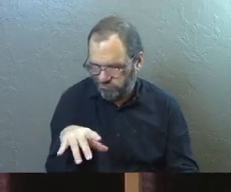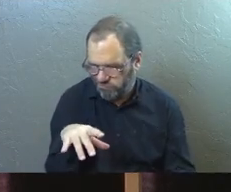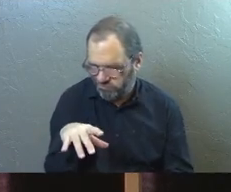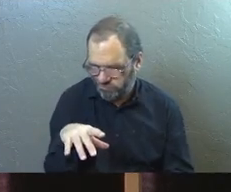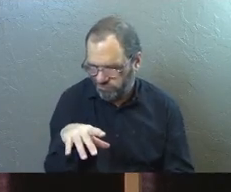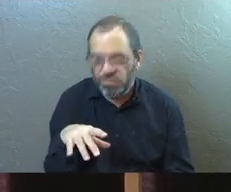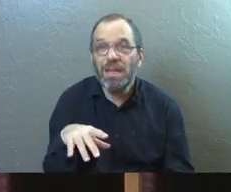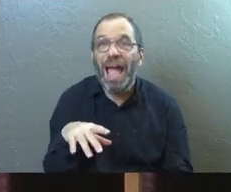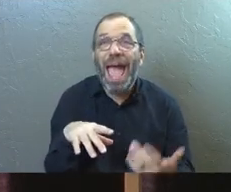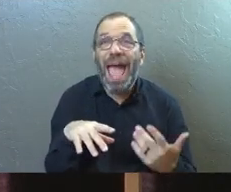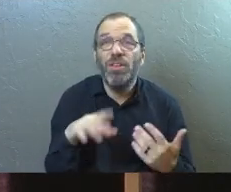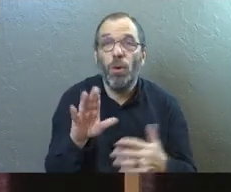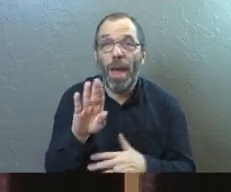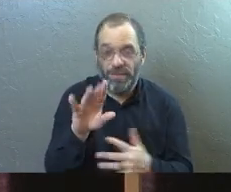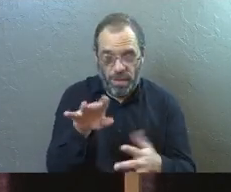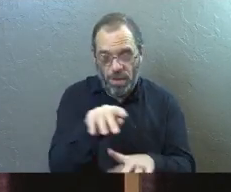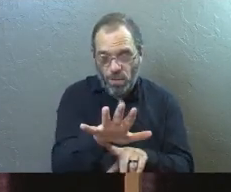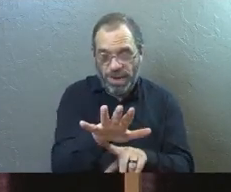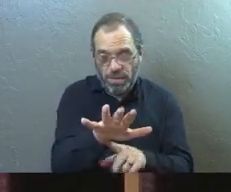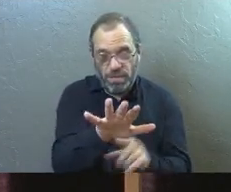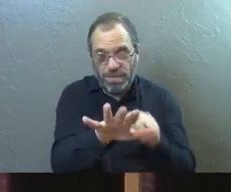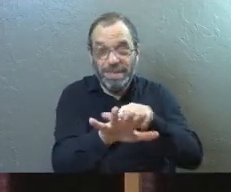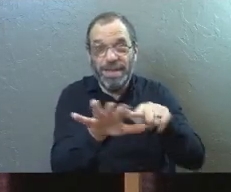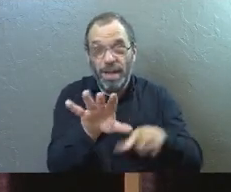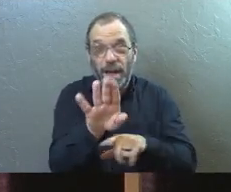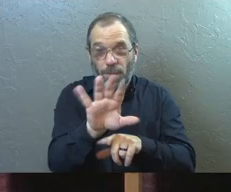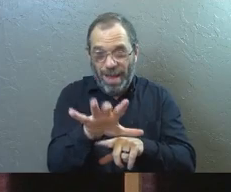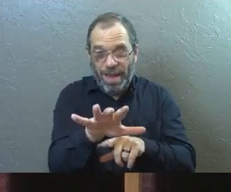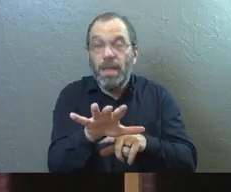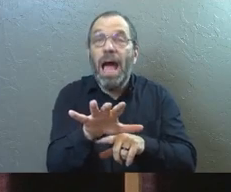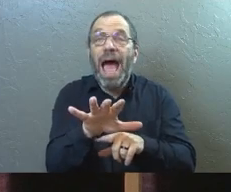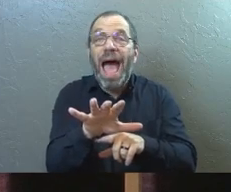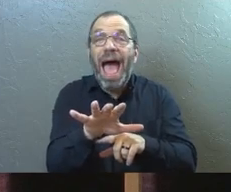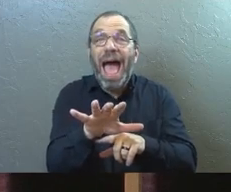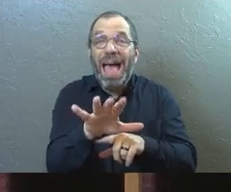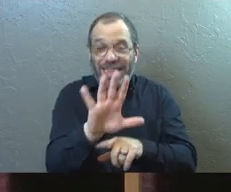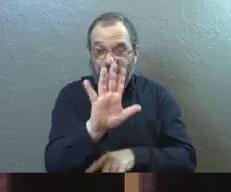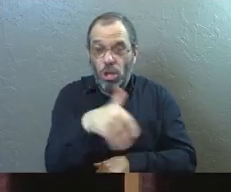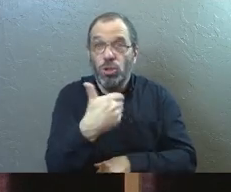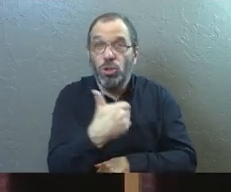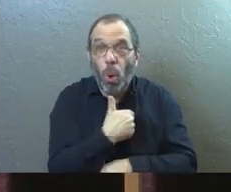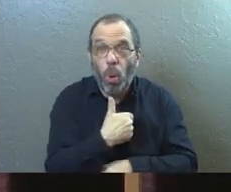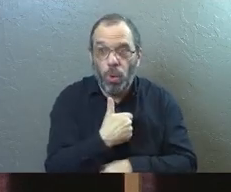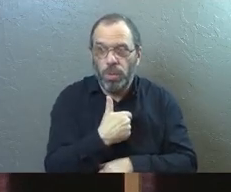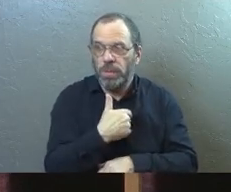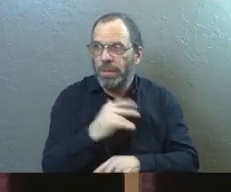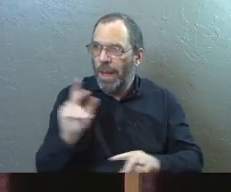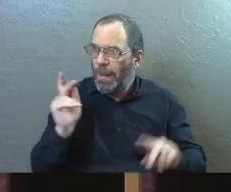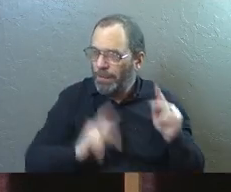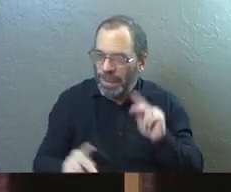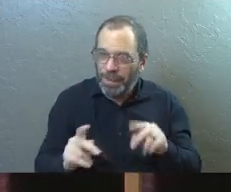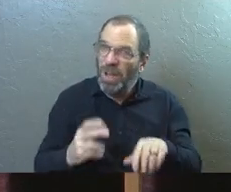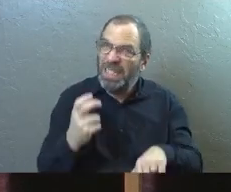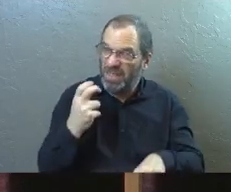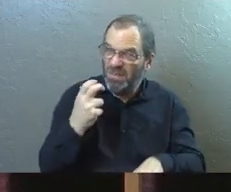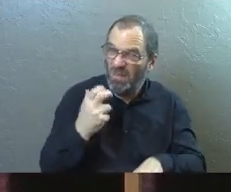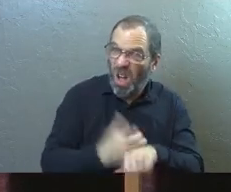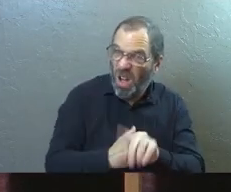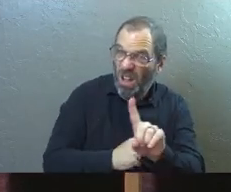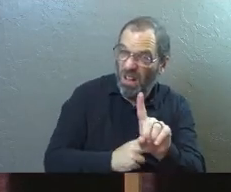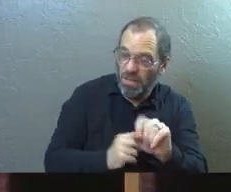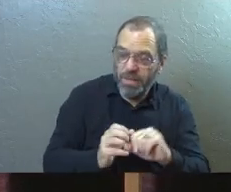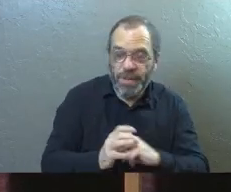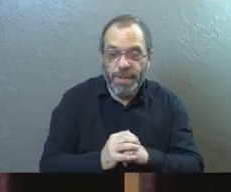And sometimes you've got branches in the vine. And these represent souls. These represent people. Again, it's a tough moment.